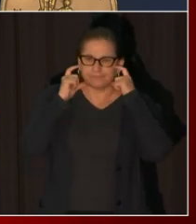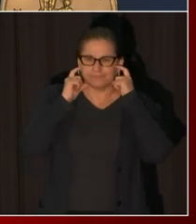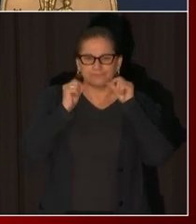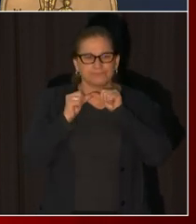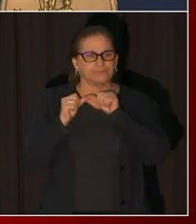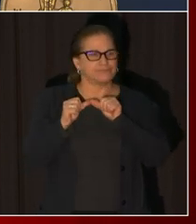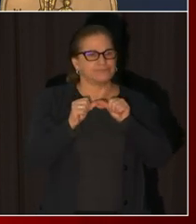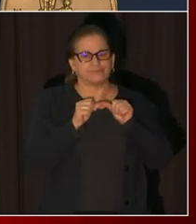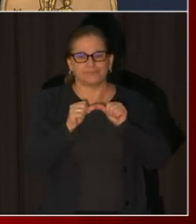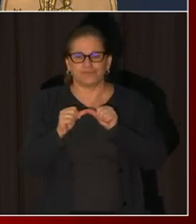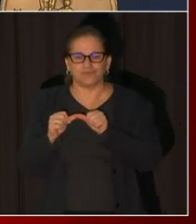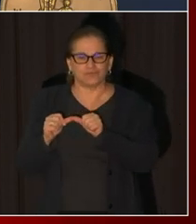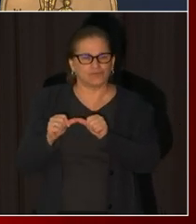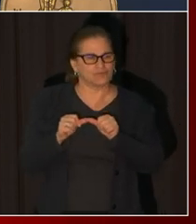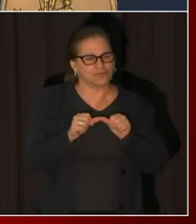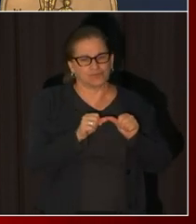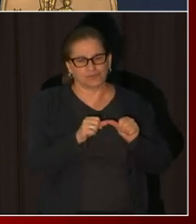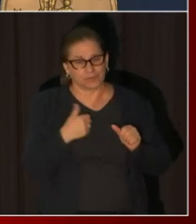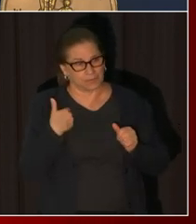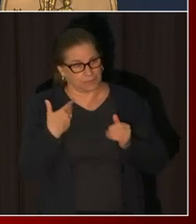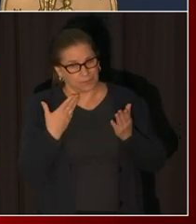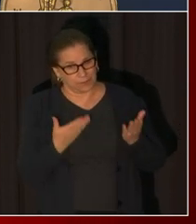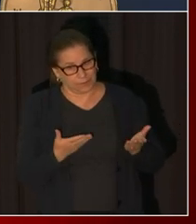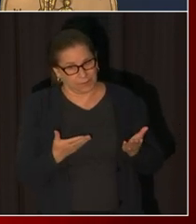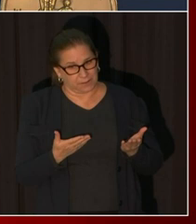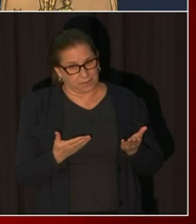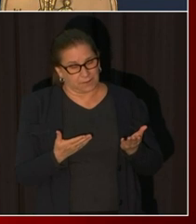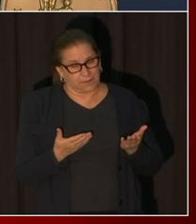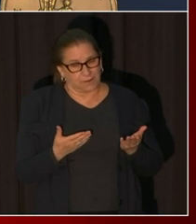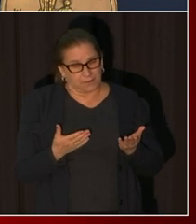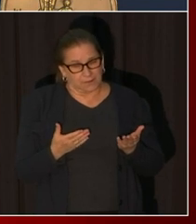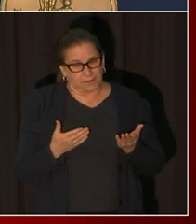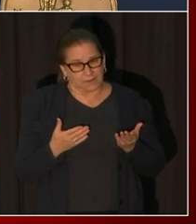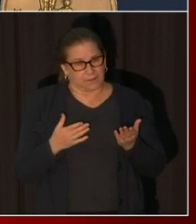distance you're not sure you should wear a mask but this is the requirement